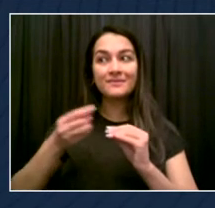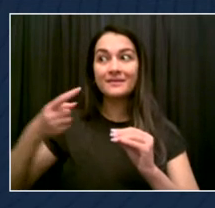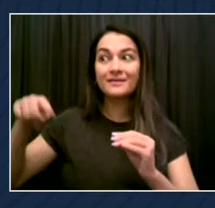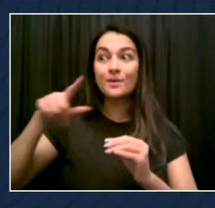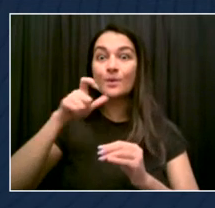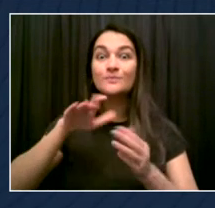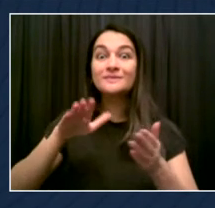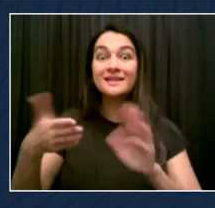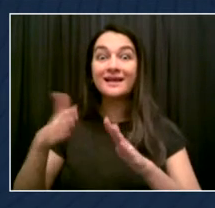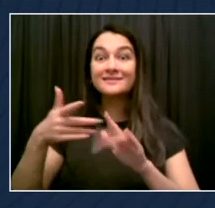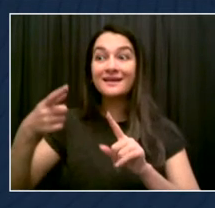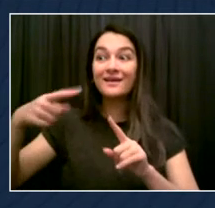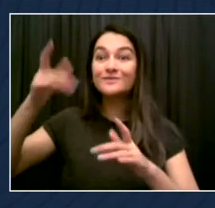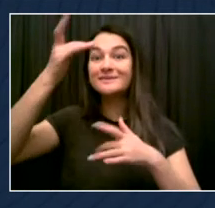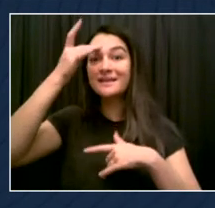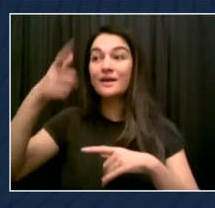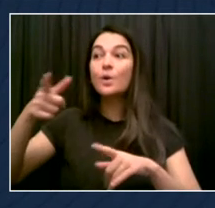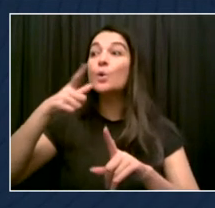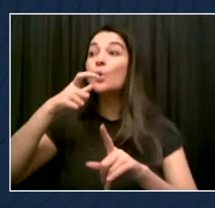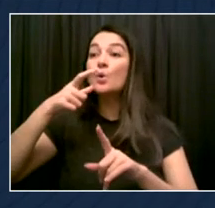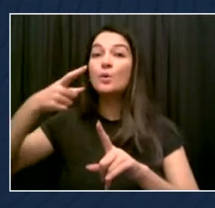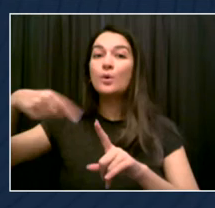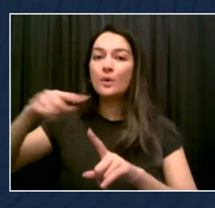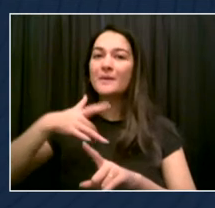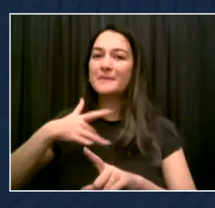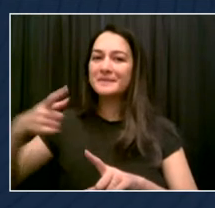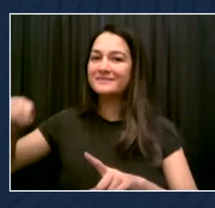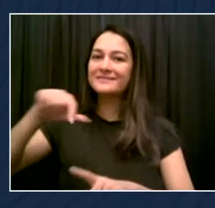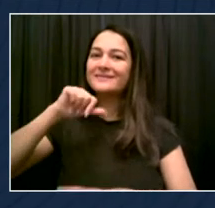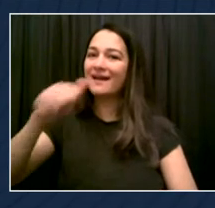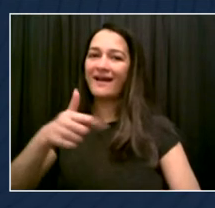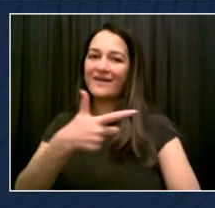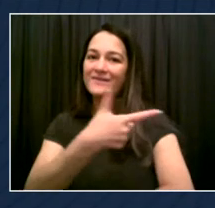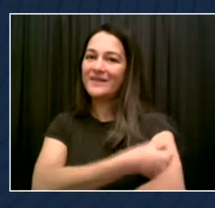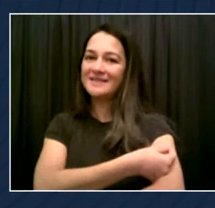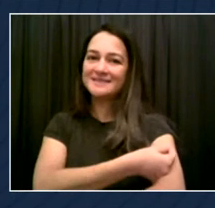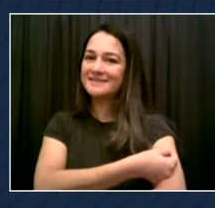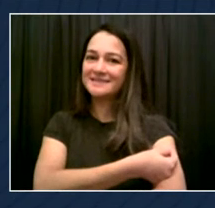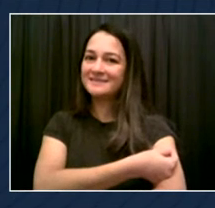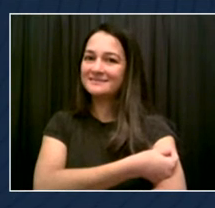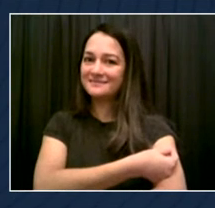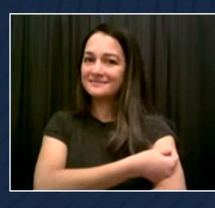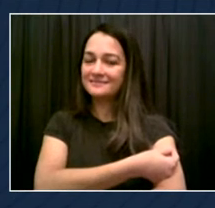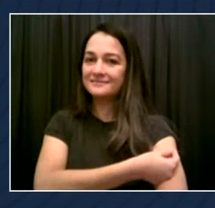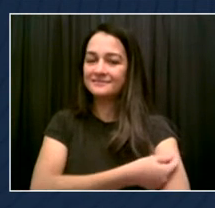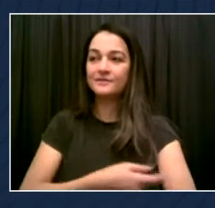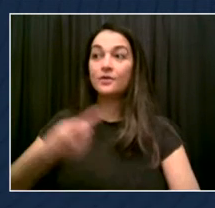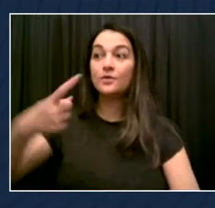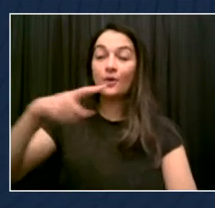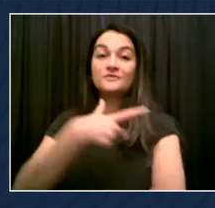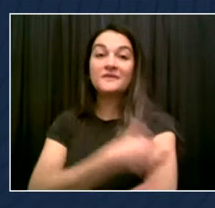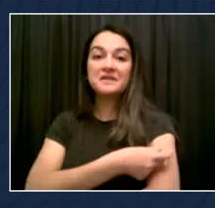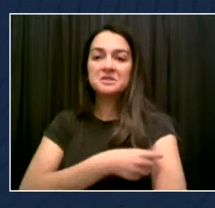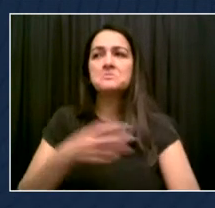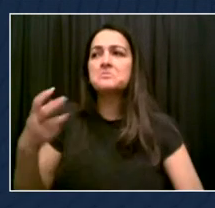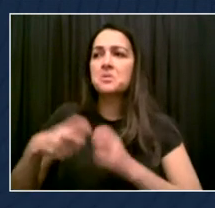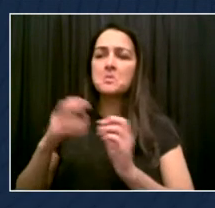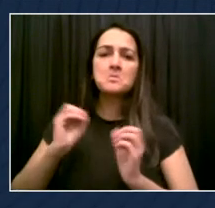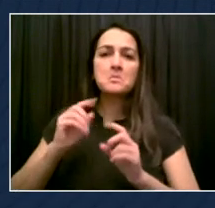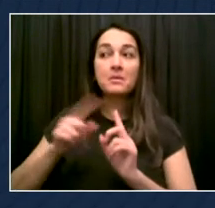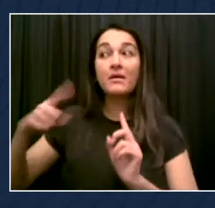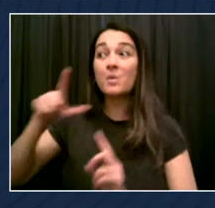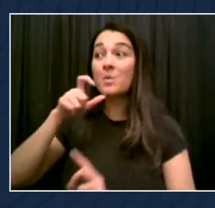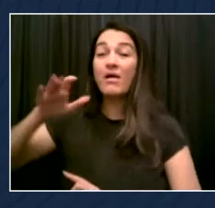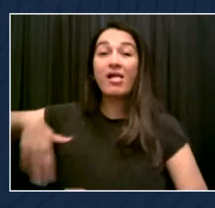If we do not take a strong stand and say you cannot, you have the